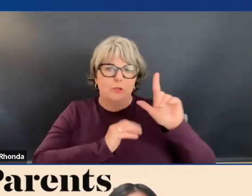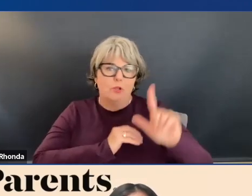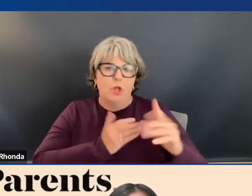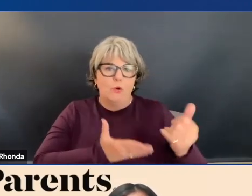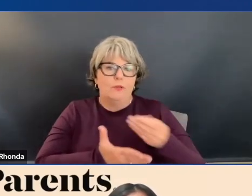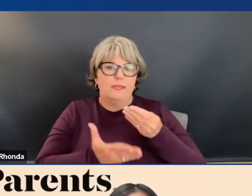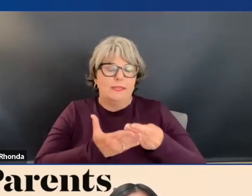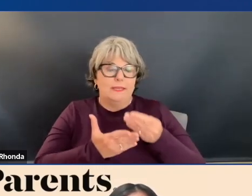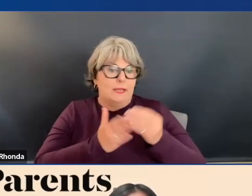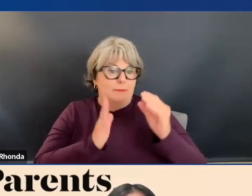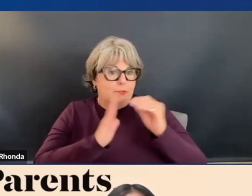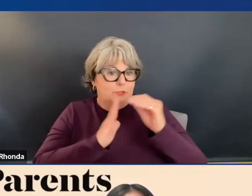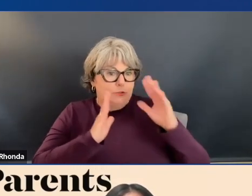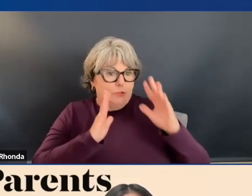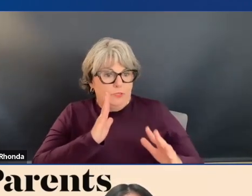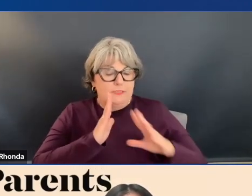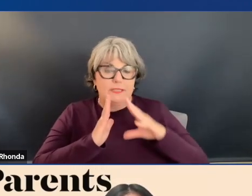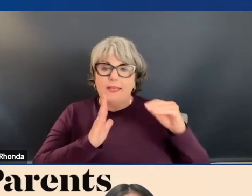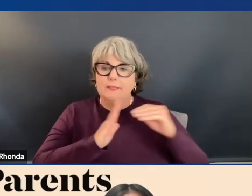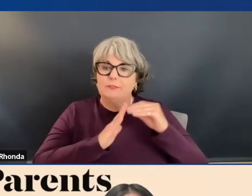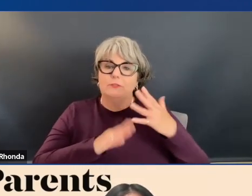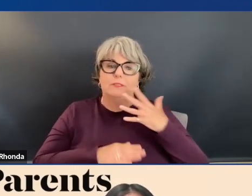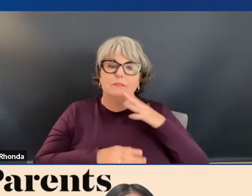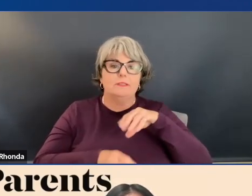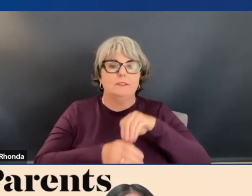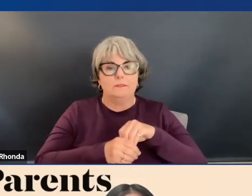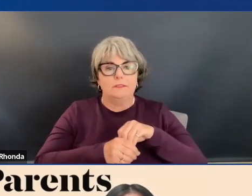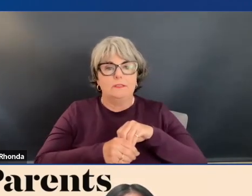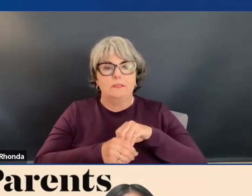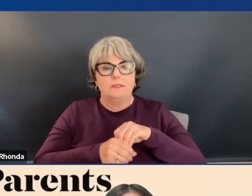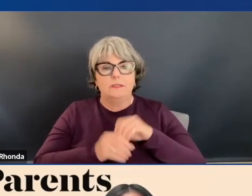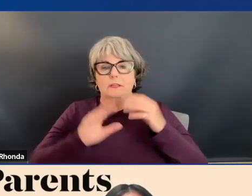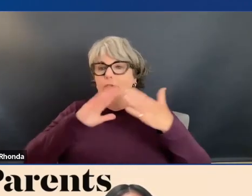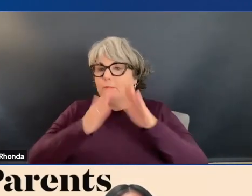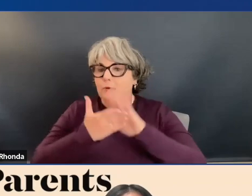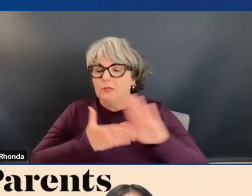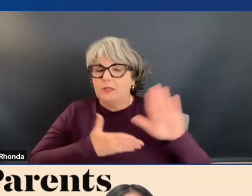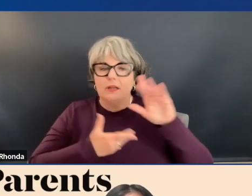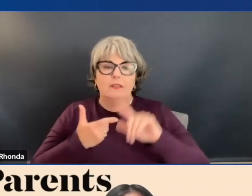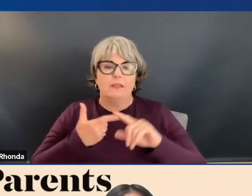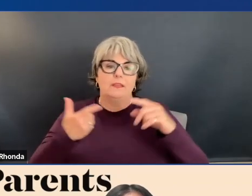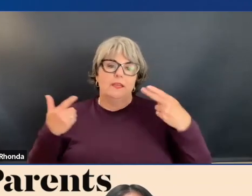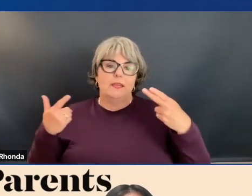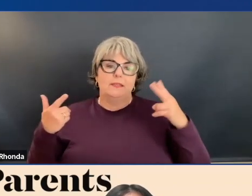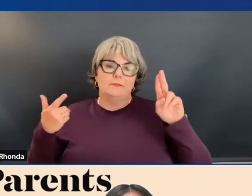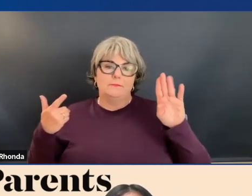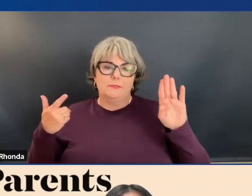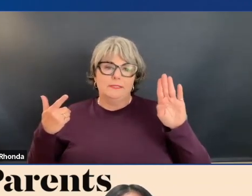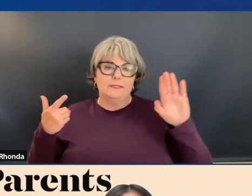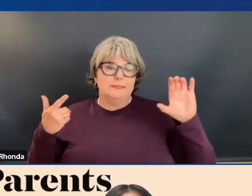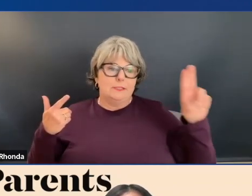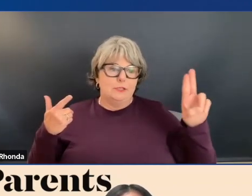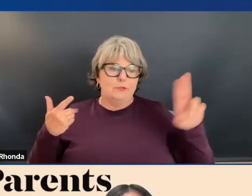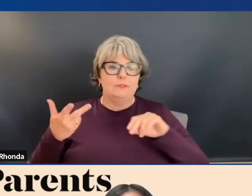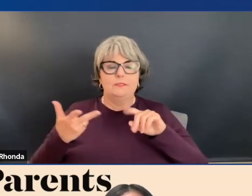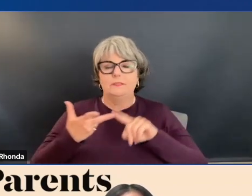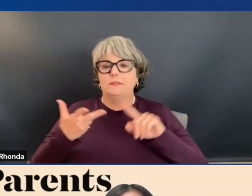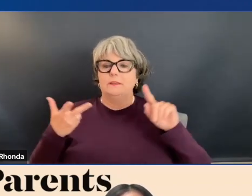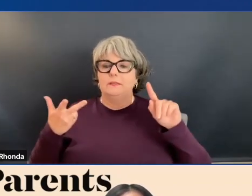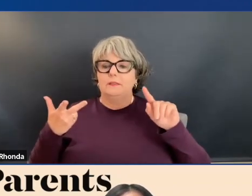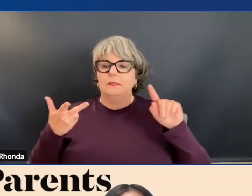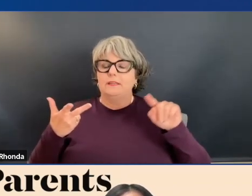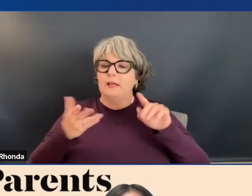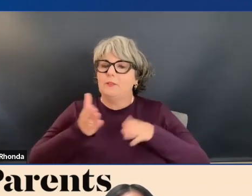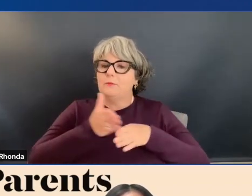students, and students of color. And this includes community colleges, historically black colleges and universities, and other